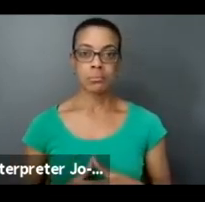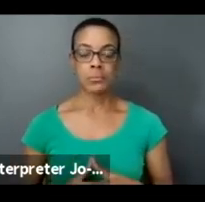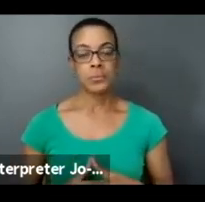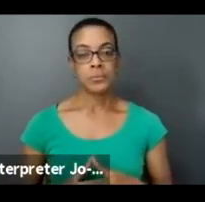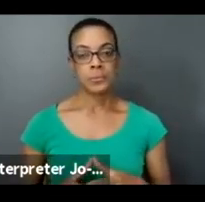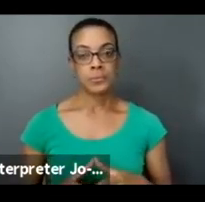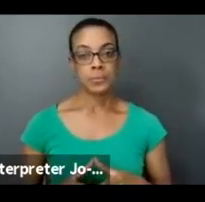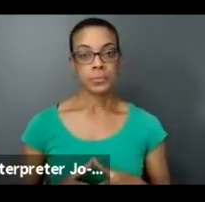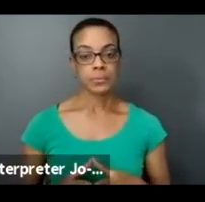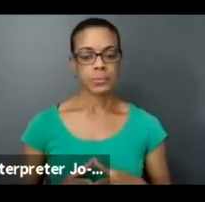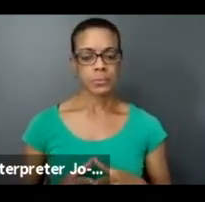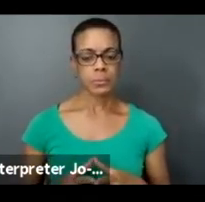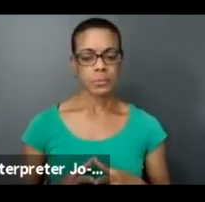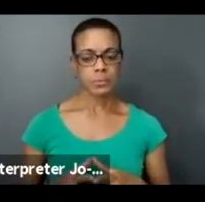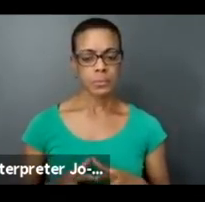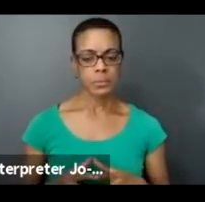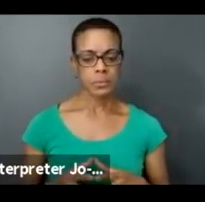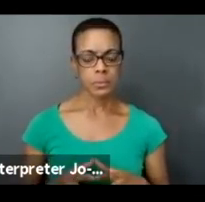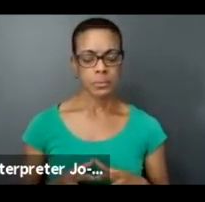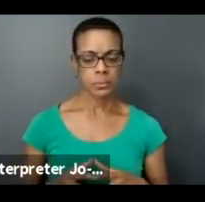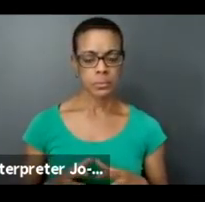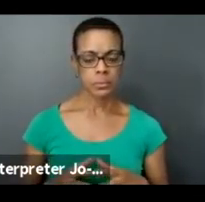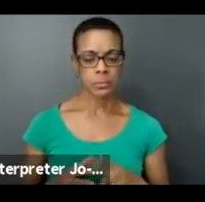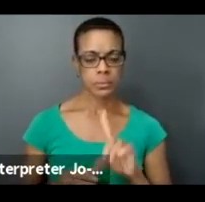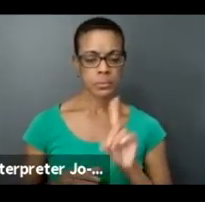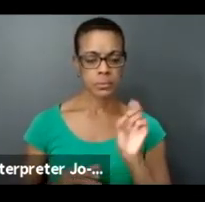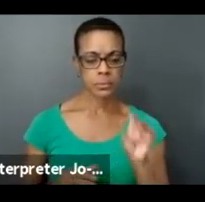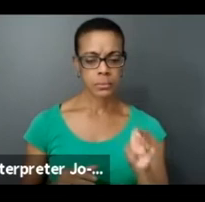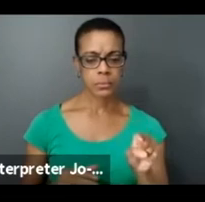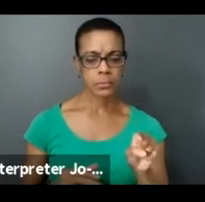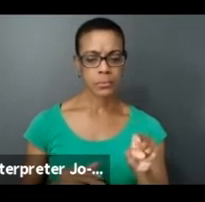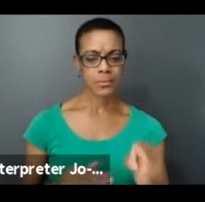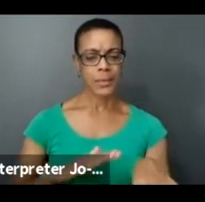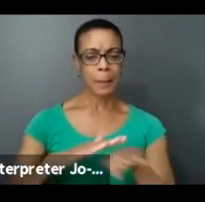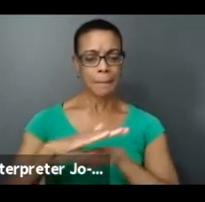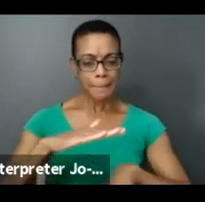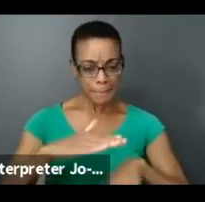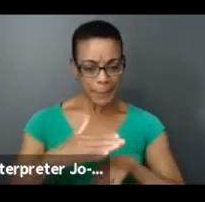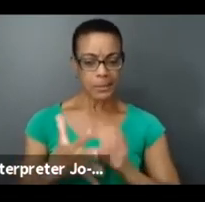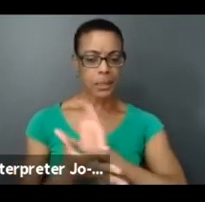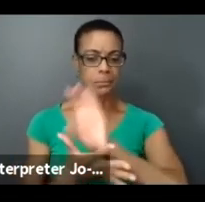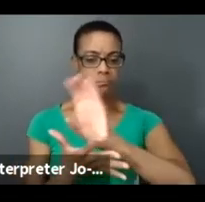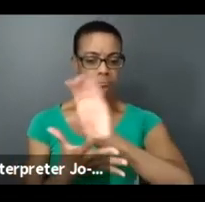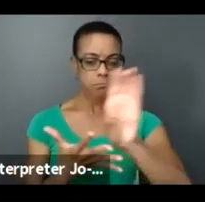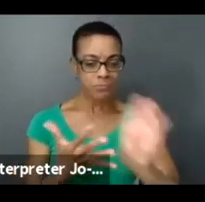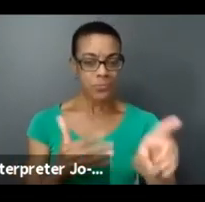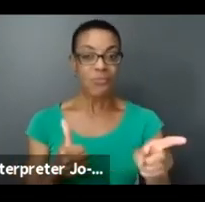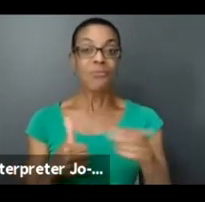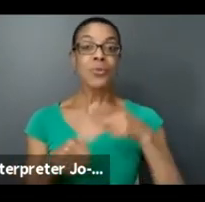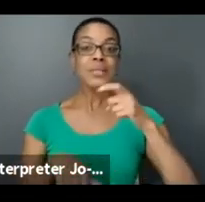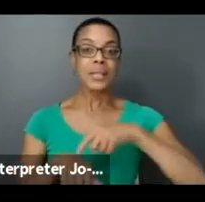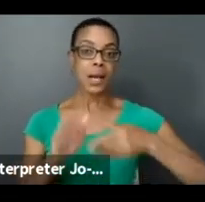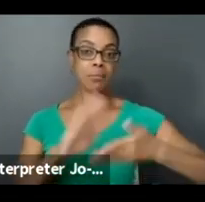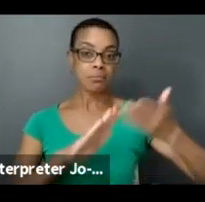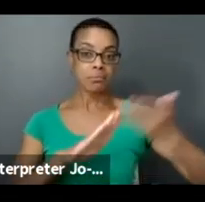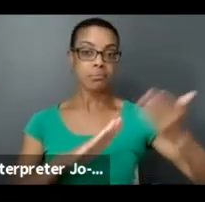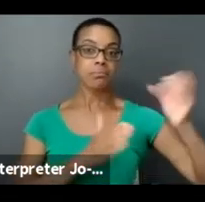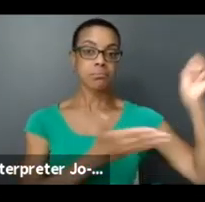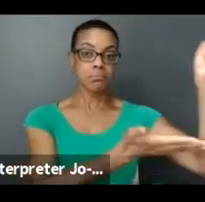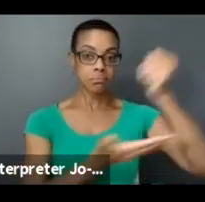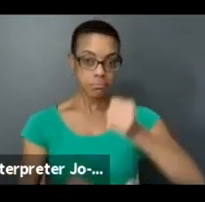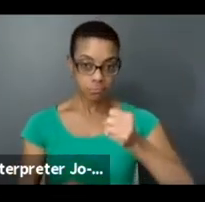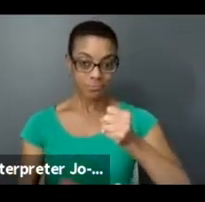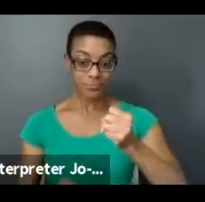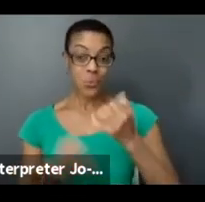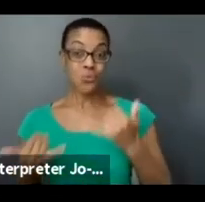Is there a sense of the basic criteria for first time operational grants? Currently, organizations need